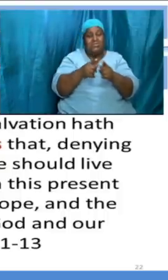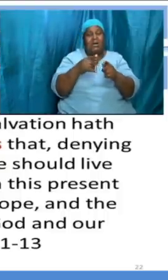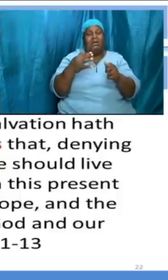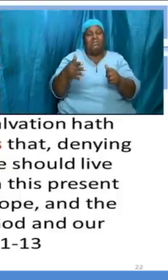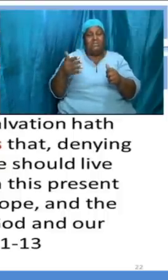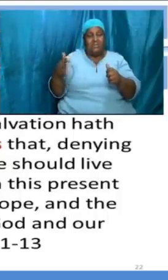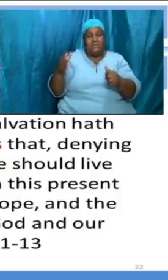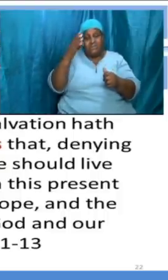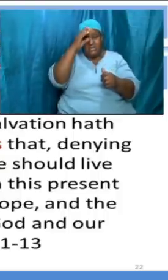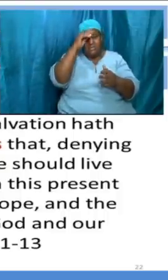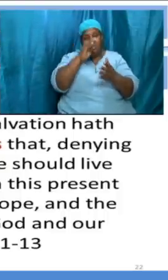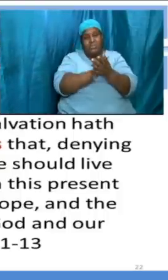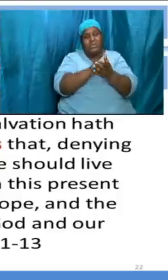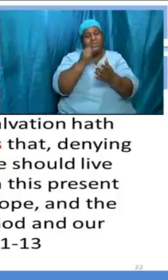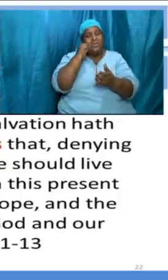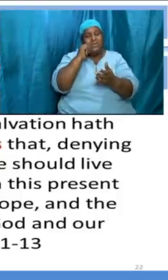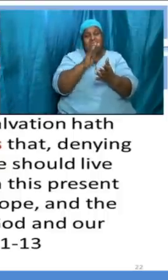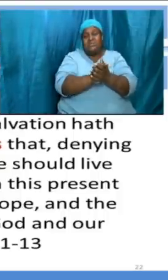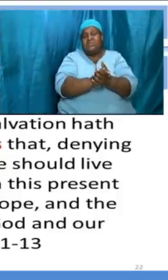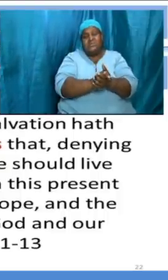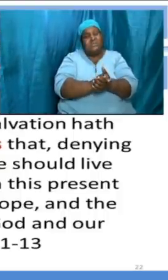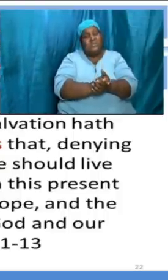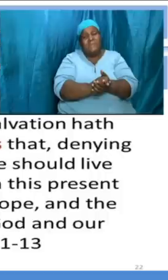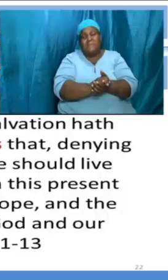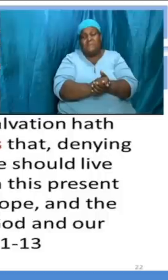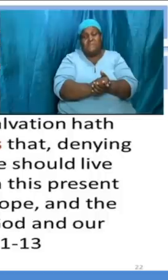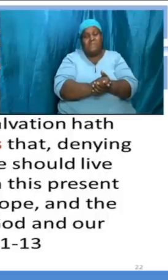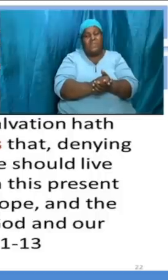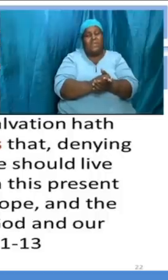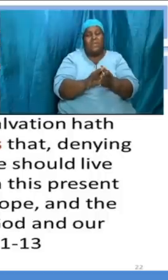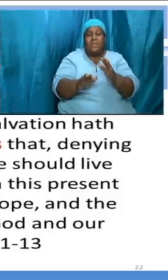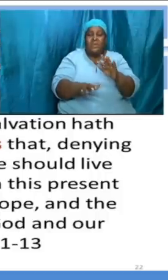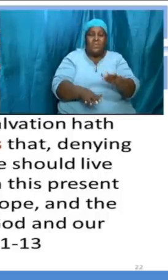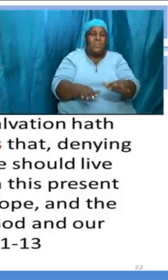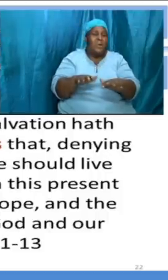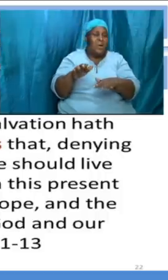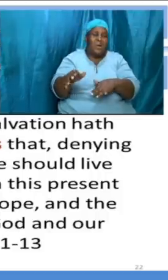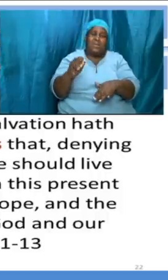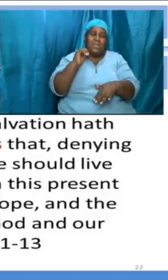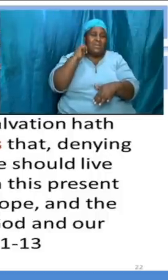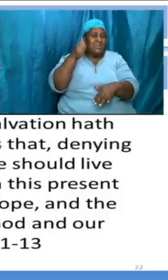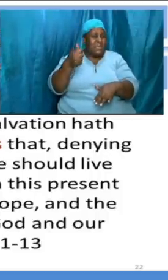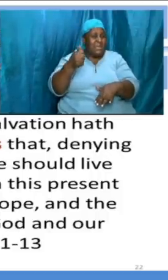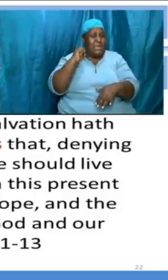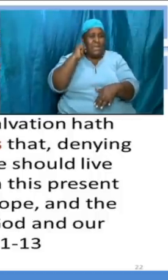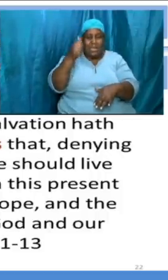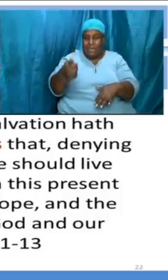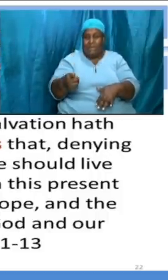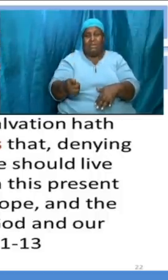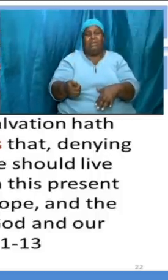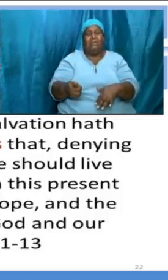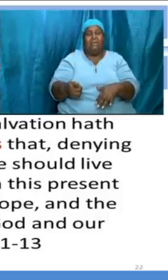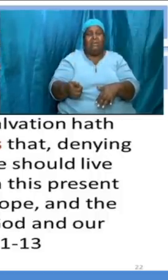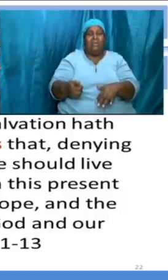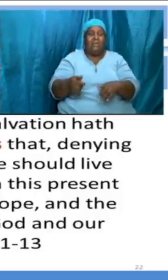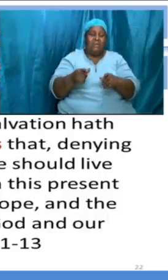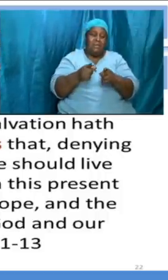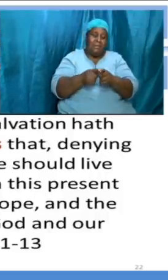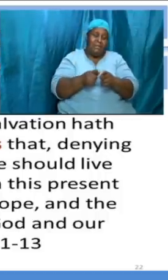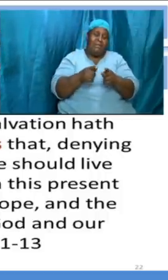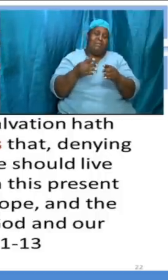brothers and sisters right walking day by day it is little things that we